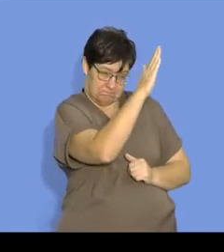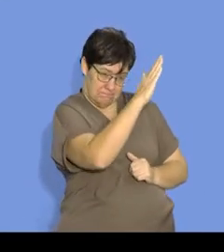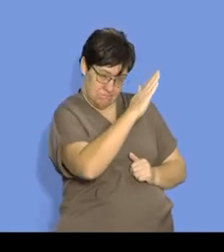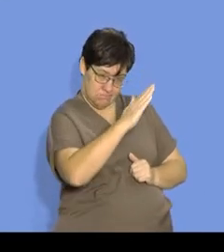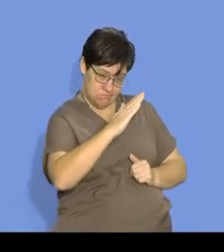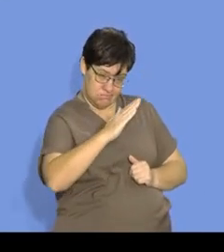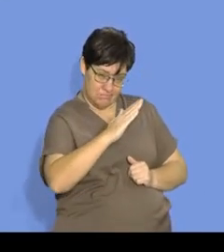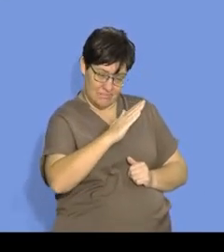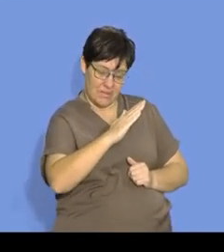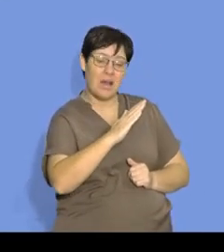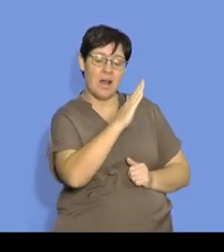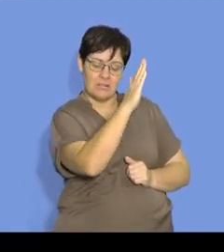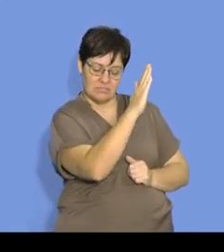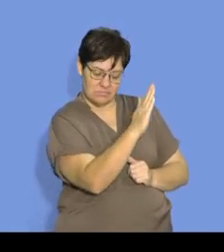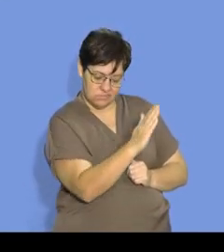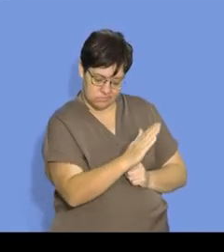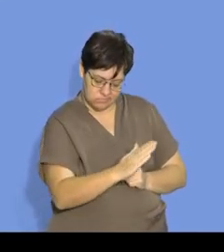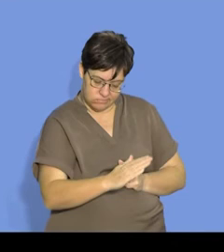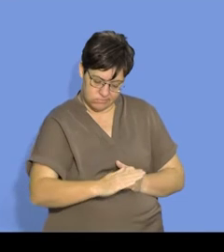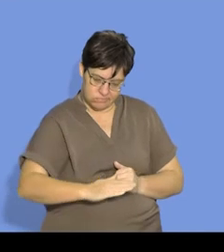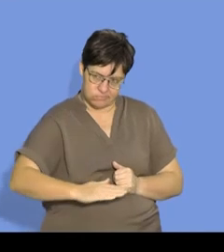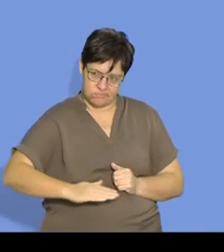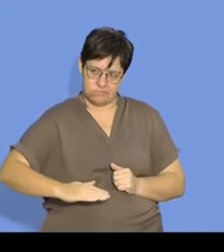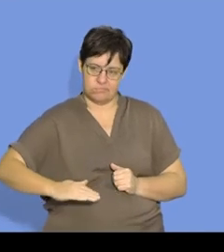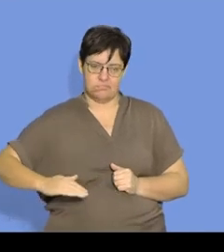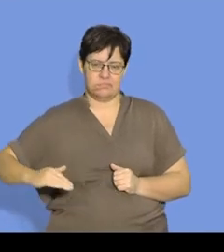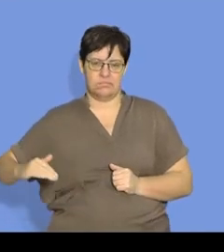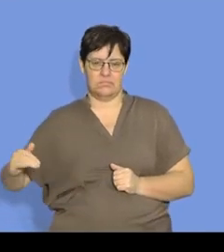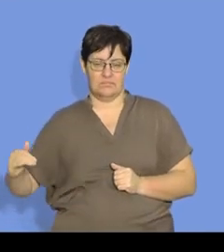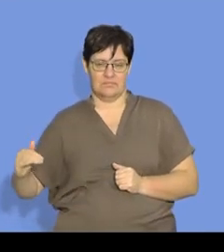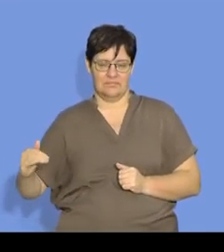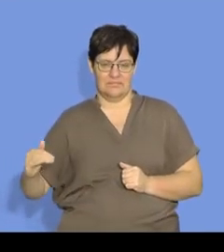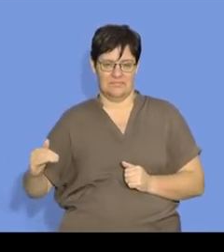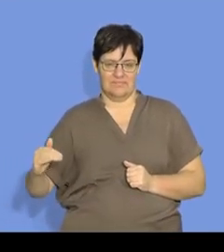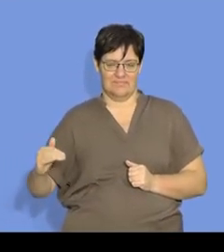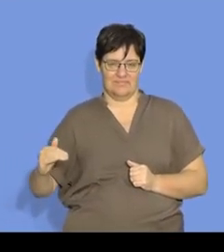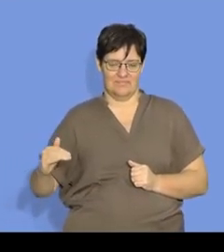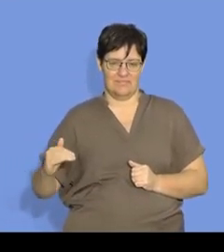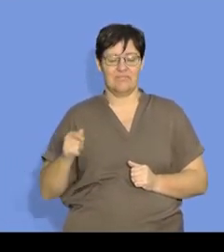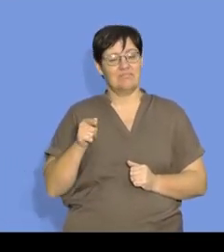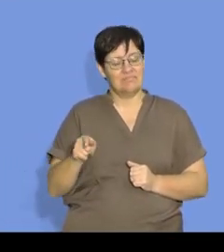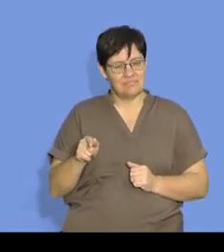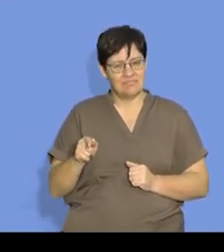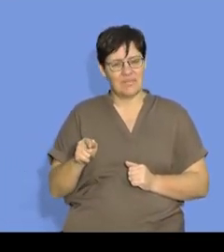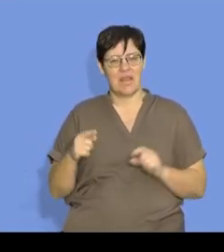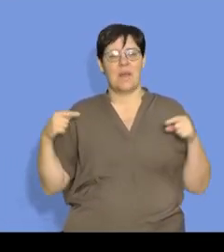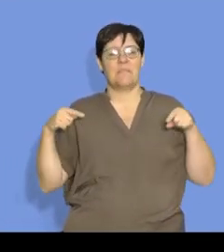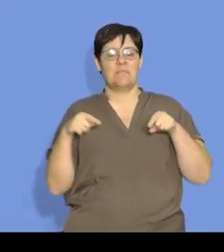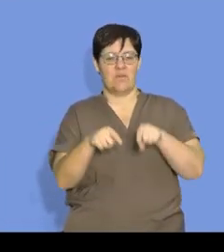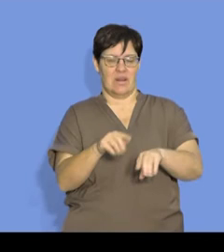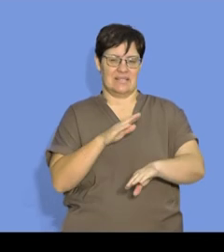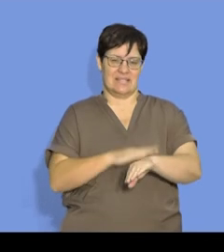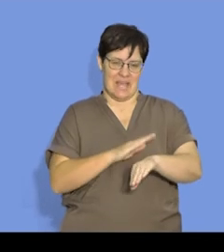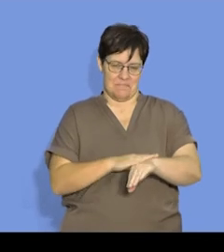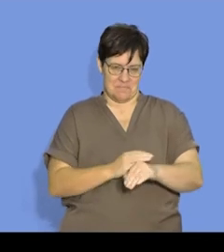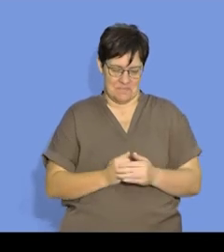and the slope becomes less steep, less steep, to a point where it is parallel to the time axis.